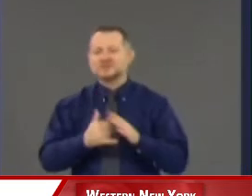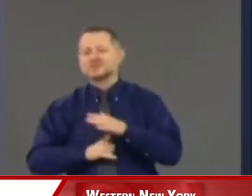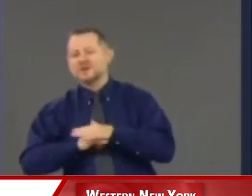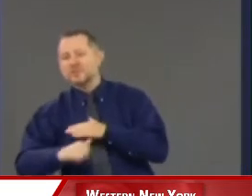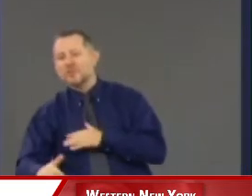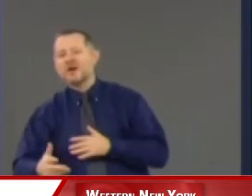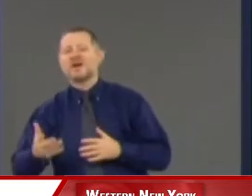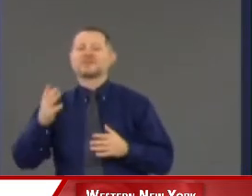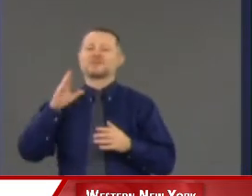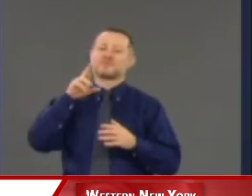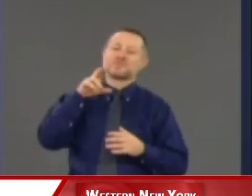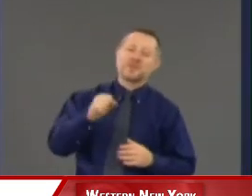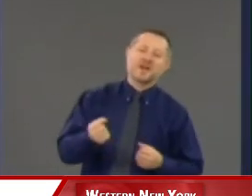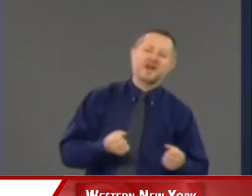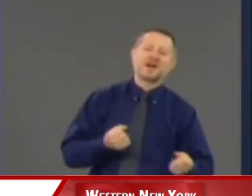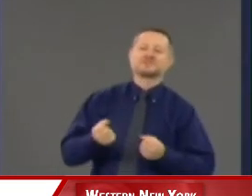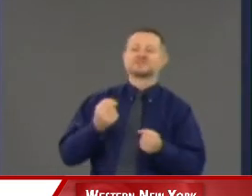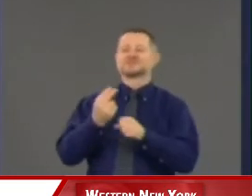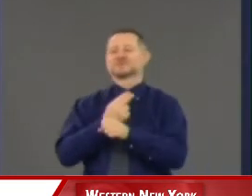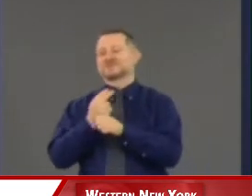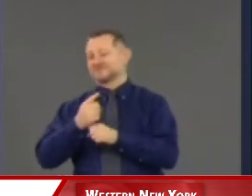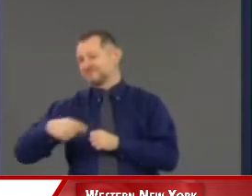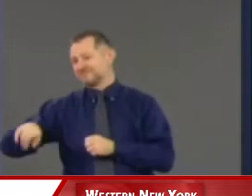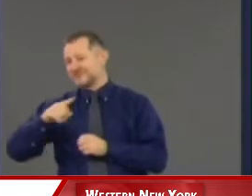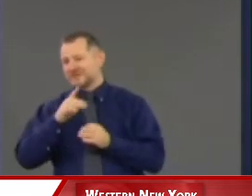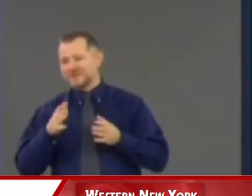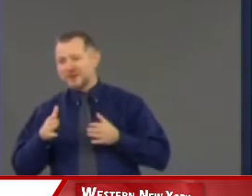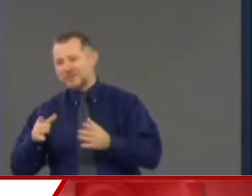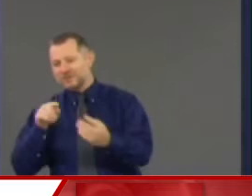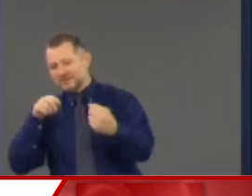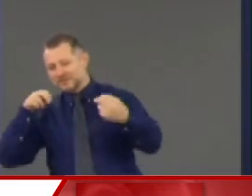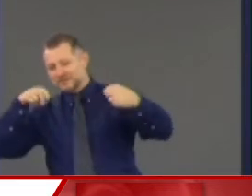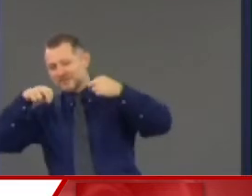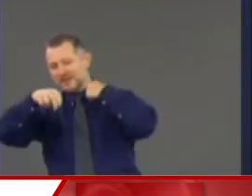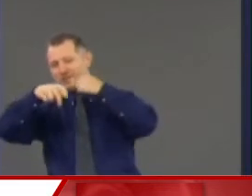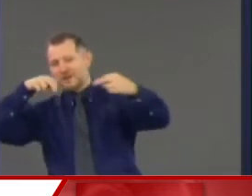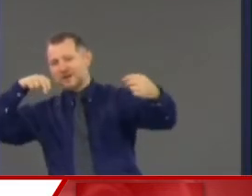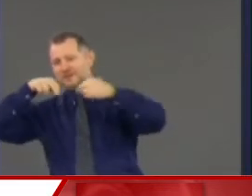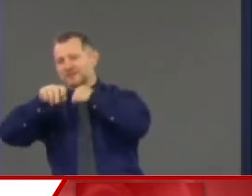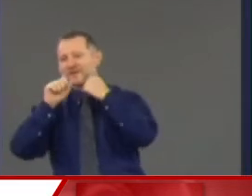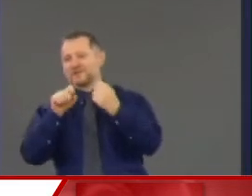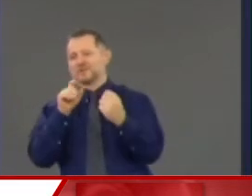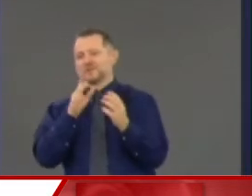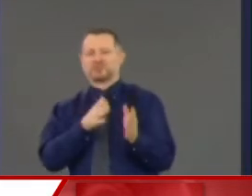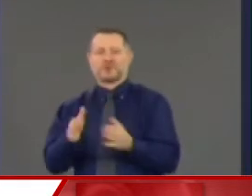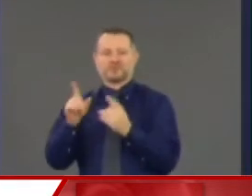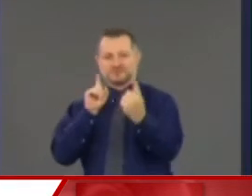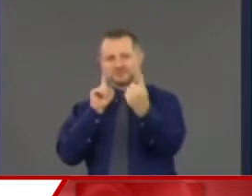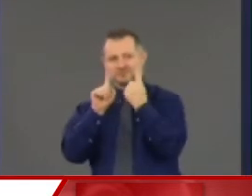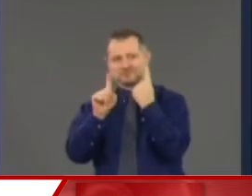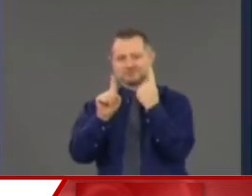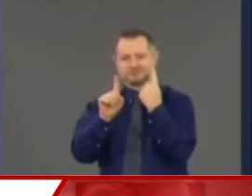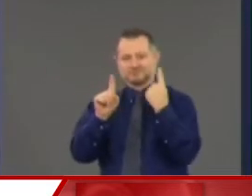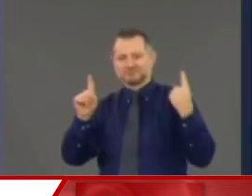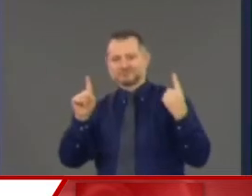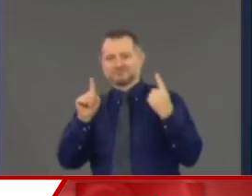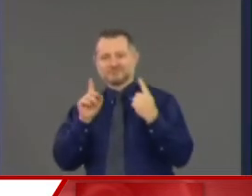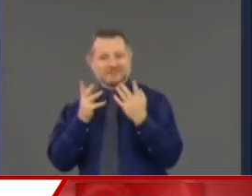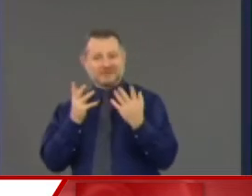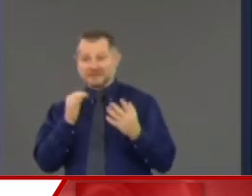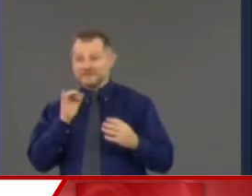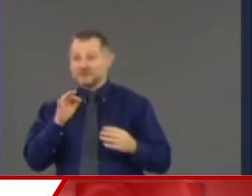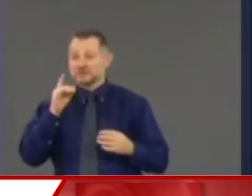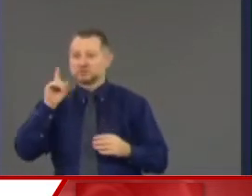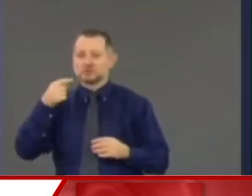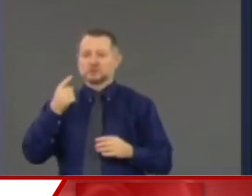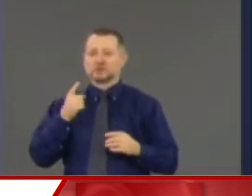People get on a subway. People are on a sidewalk. That's where all these things are difficult. If you could just parachute into